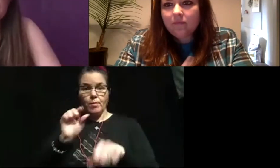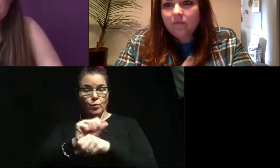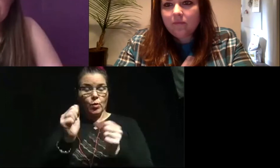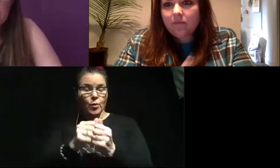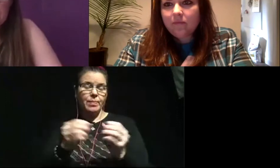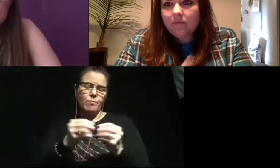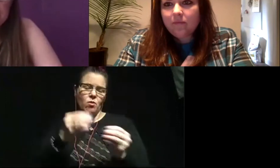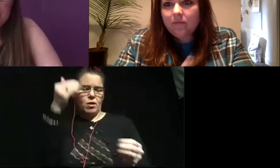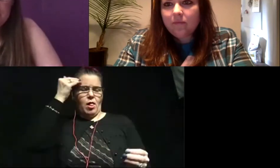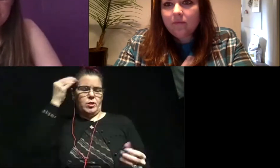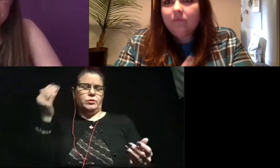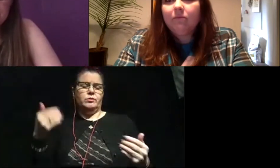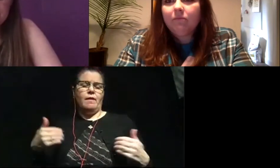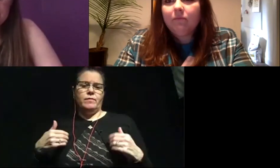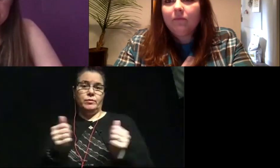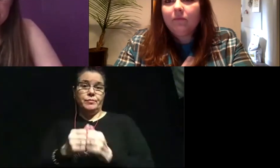can bring to the table.